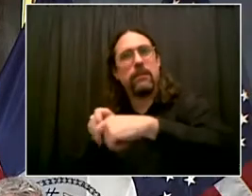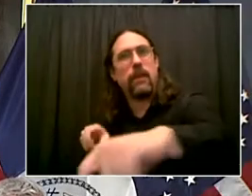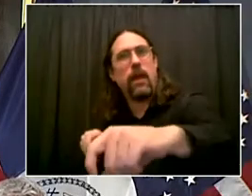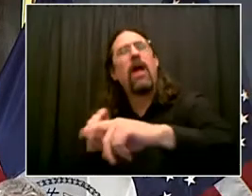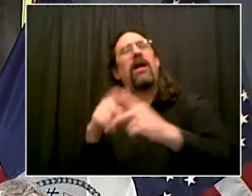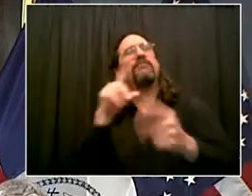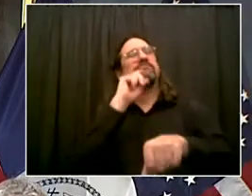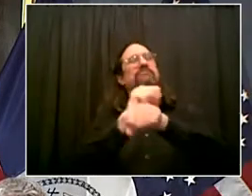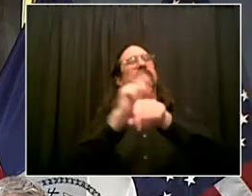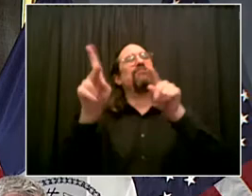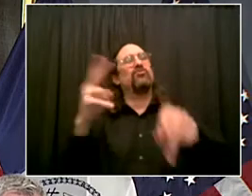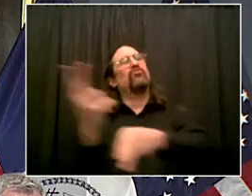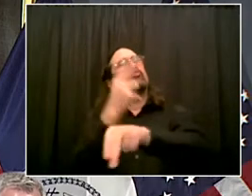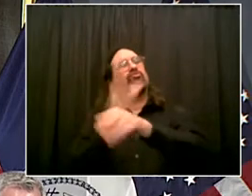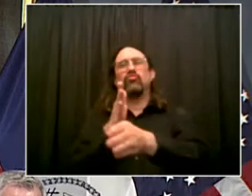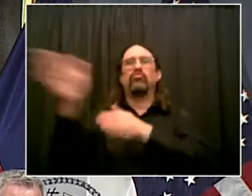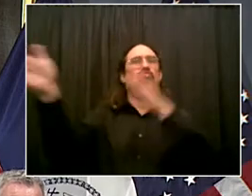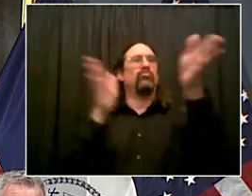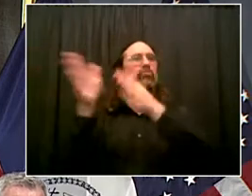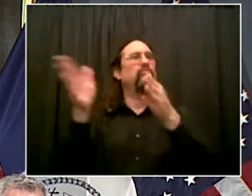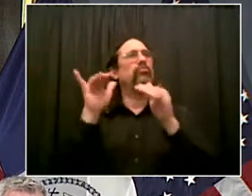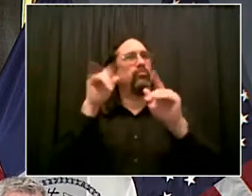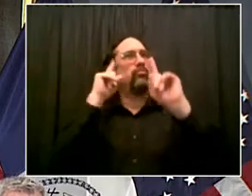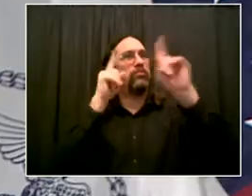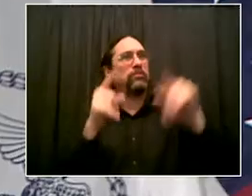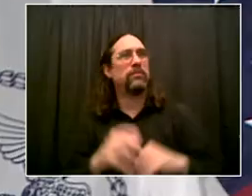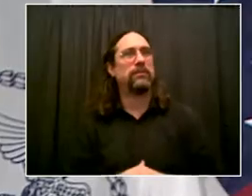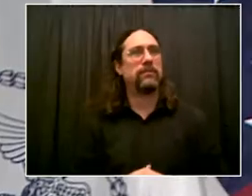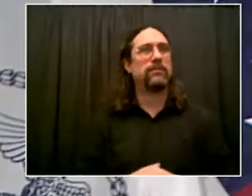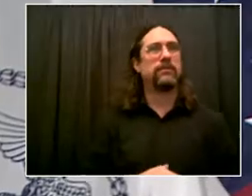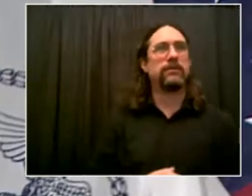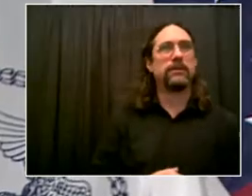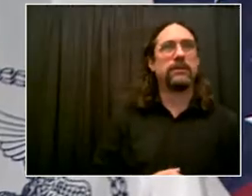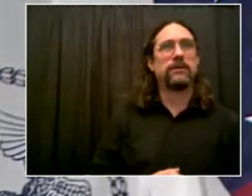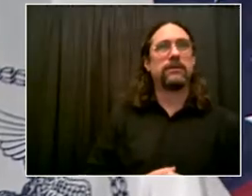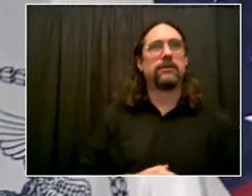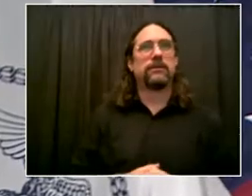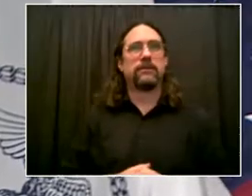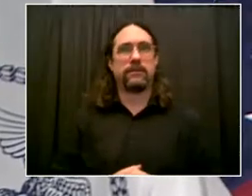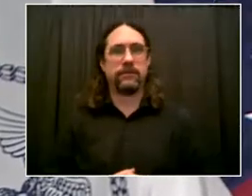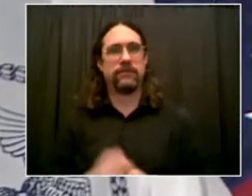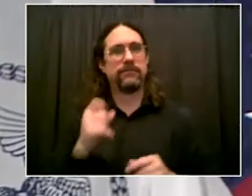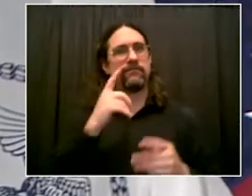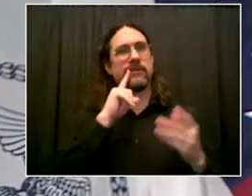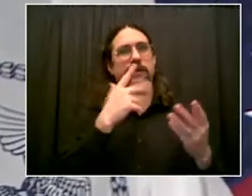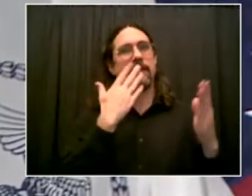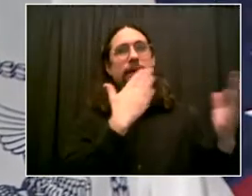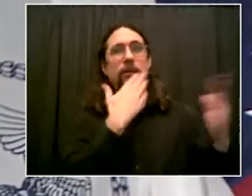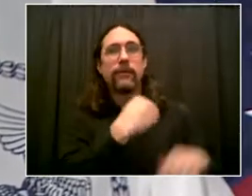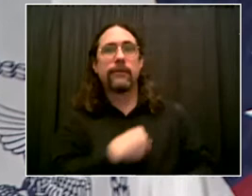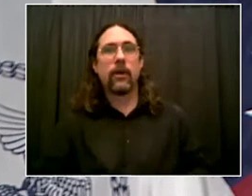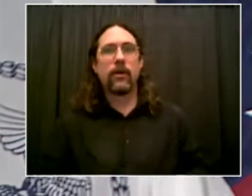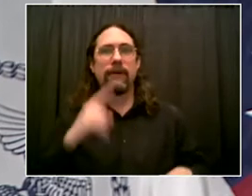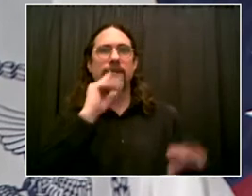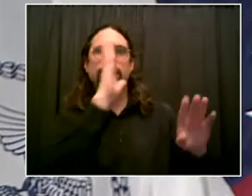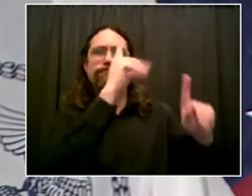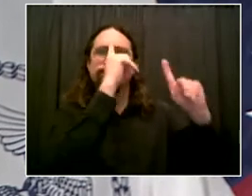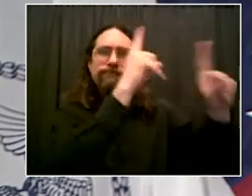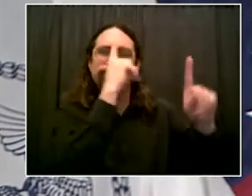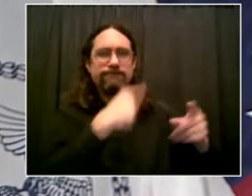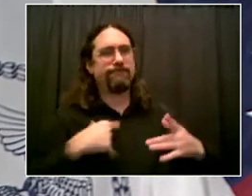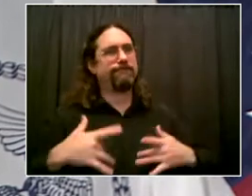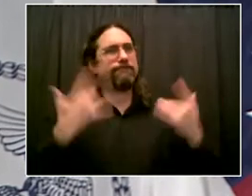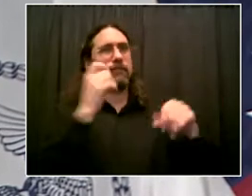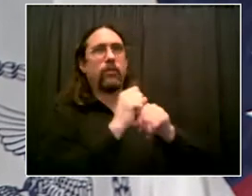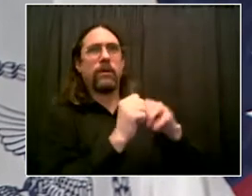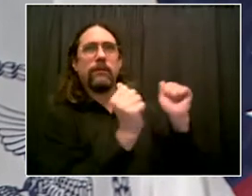you so much, Hank. Appreciate it. So everyone, that's a great summary of all the changes, all the improvements